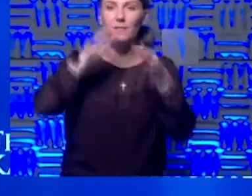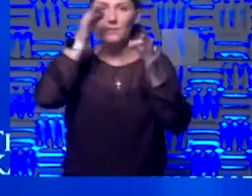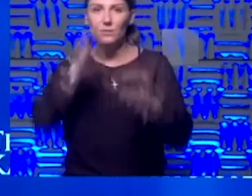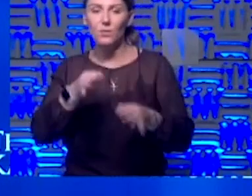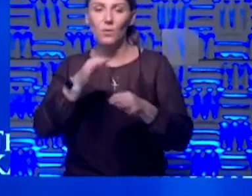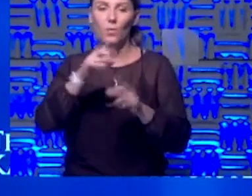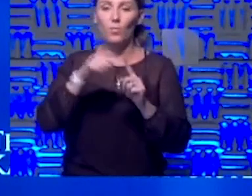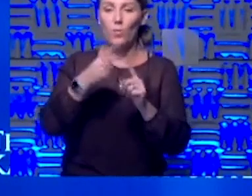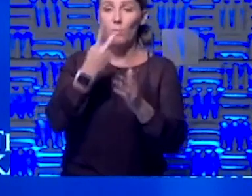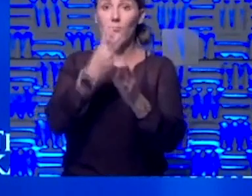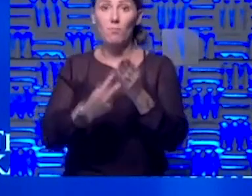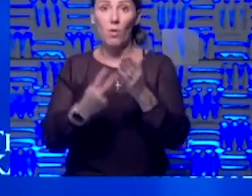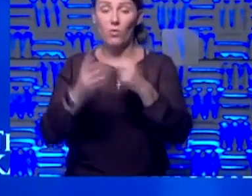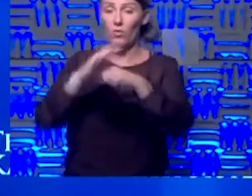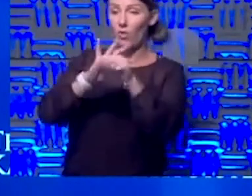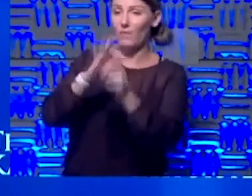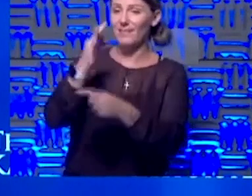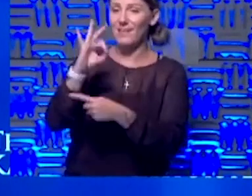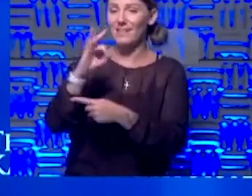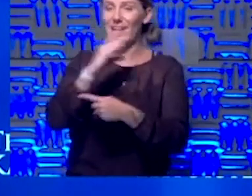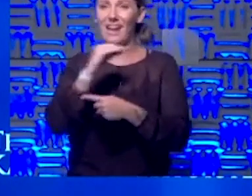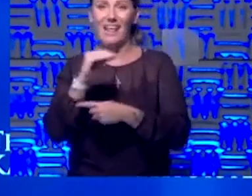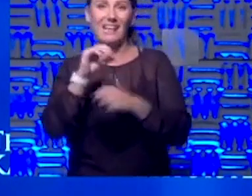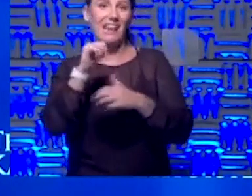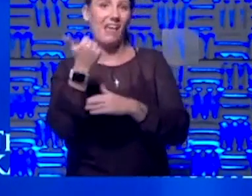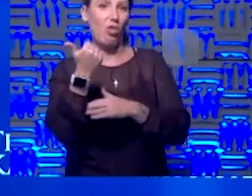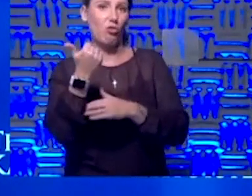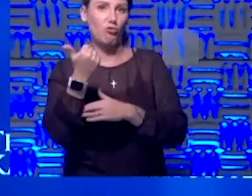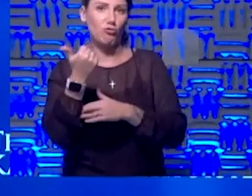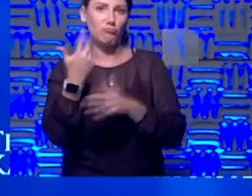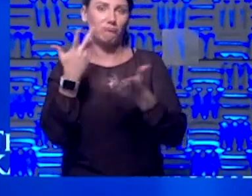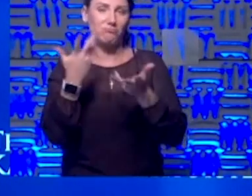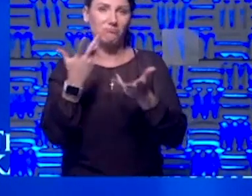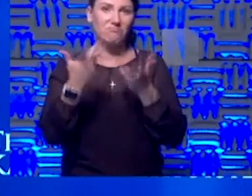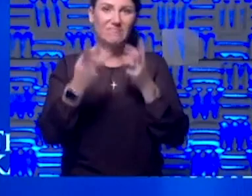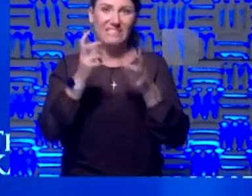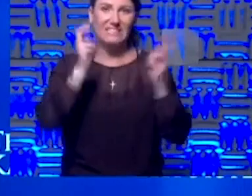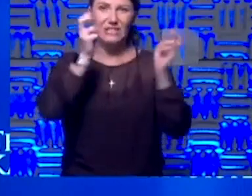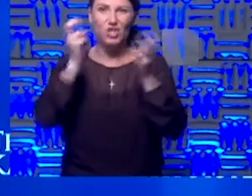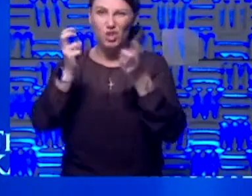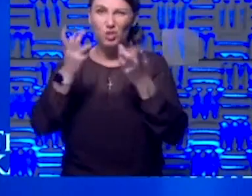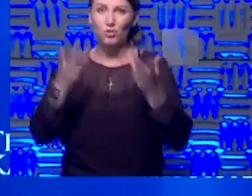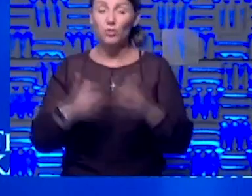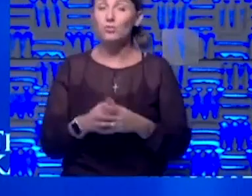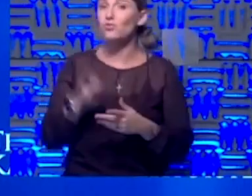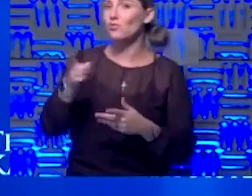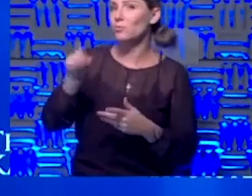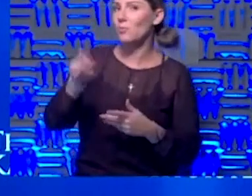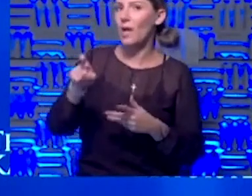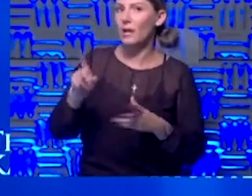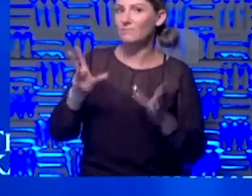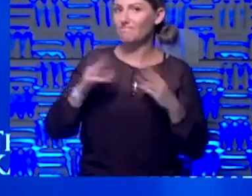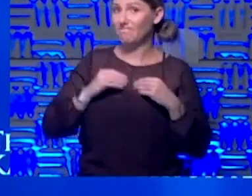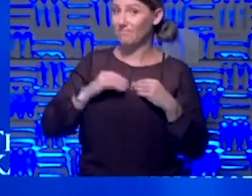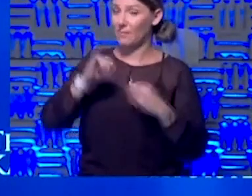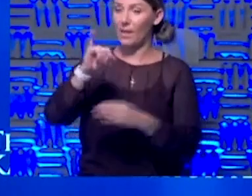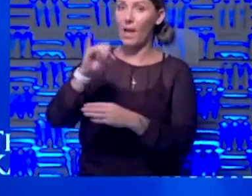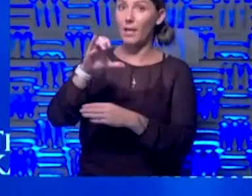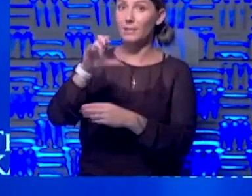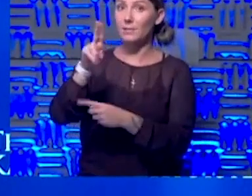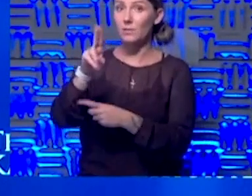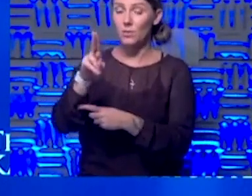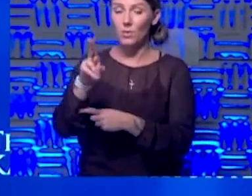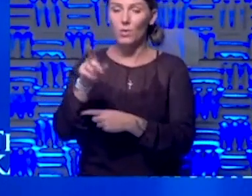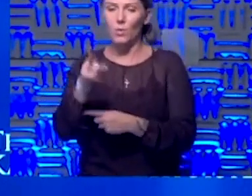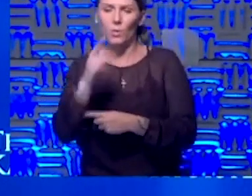both COVID-19 and other contributing factors. Well, know, Mario, you have to take this on up in the ICU. And we know that somebody has